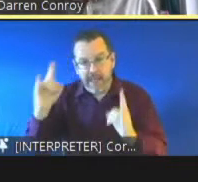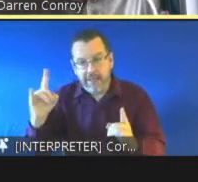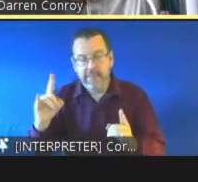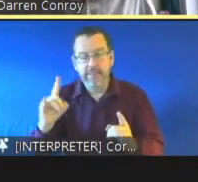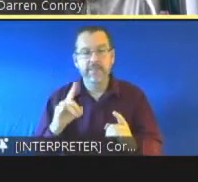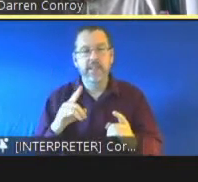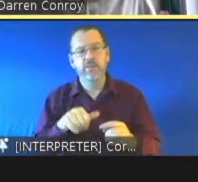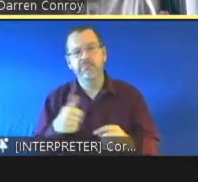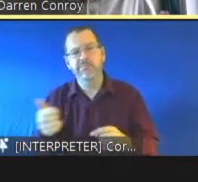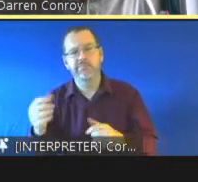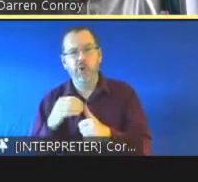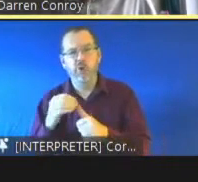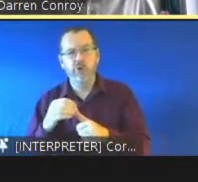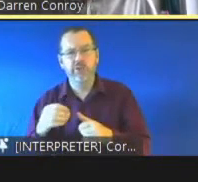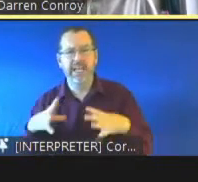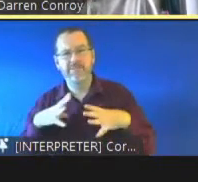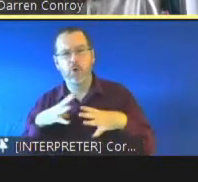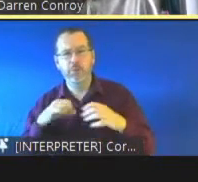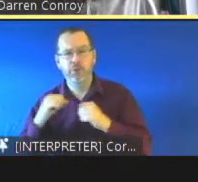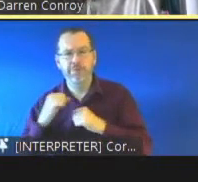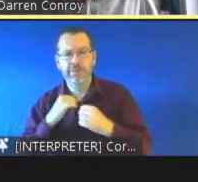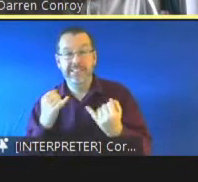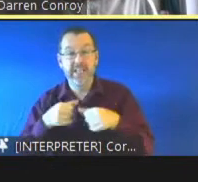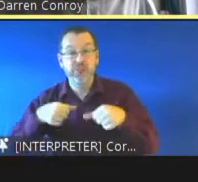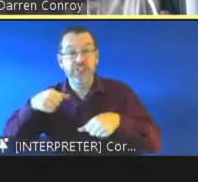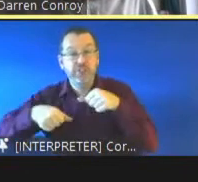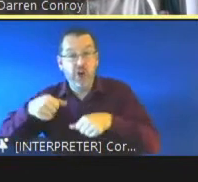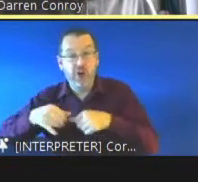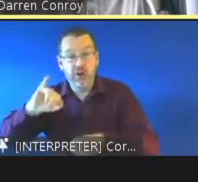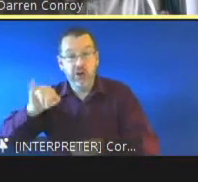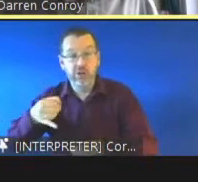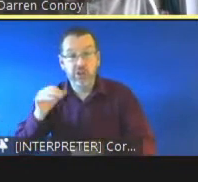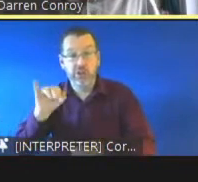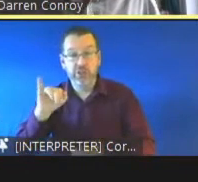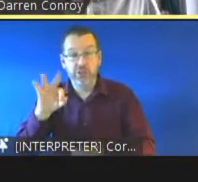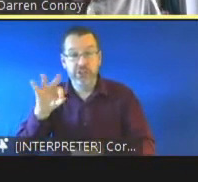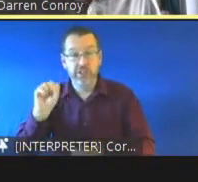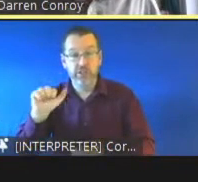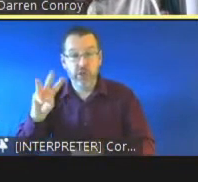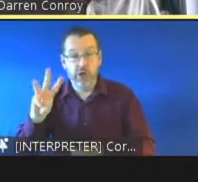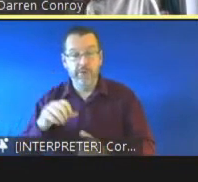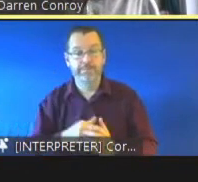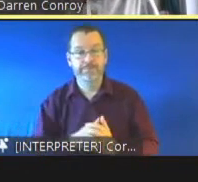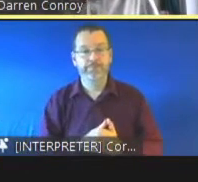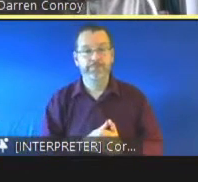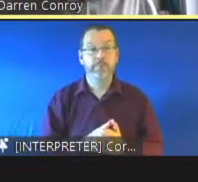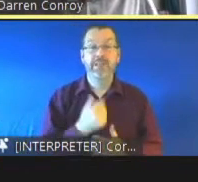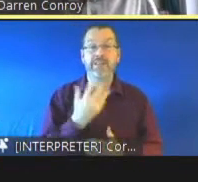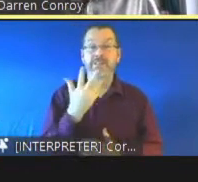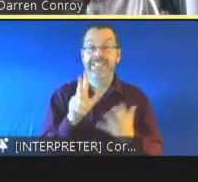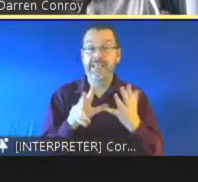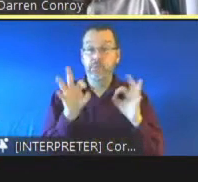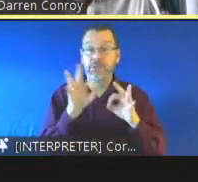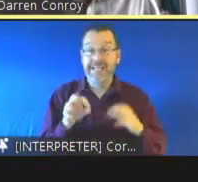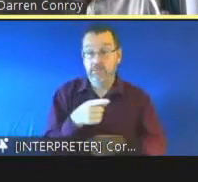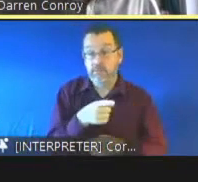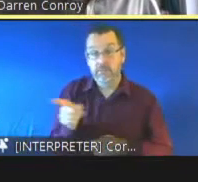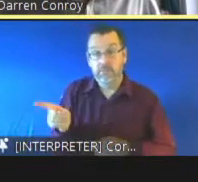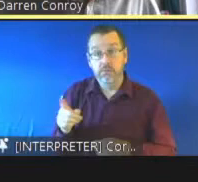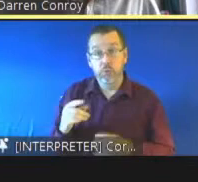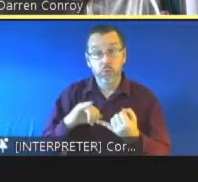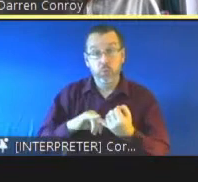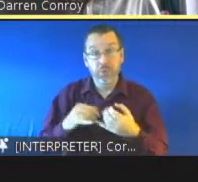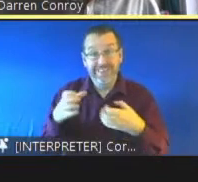they're accessing jigsaw and other supports 58 of caregivers themselves reported mental health or addiction issues